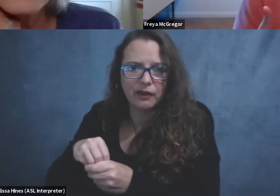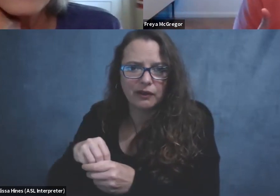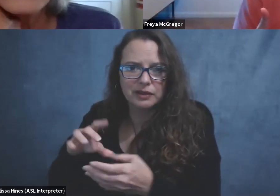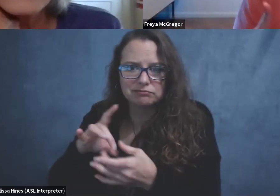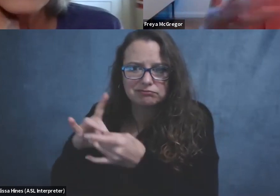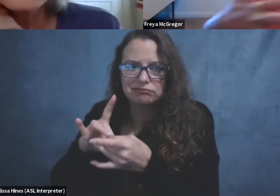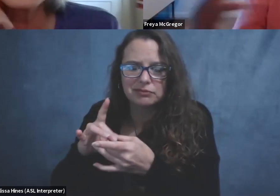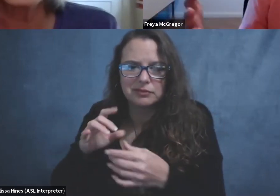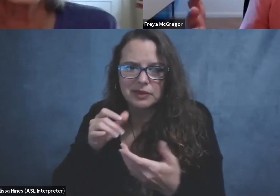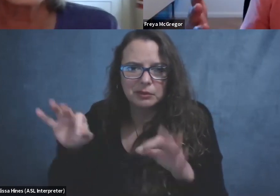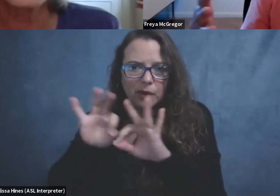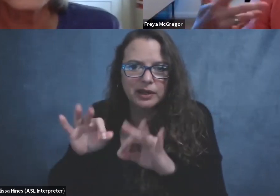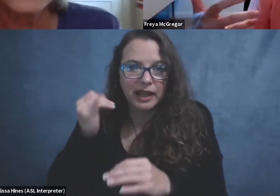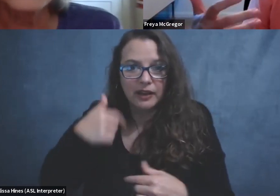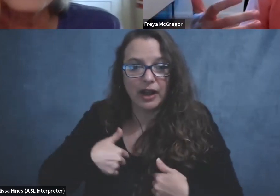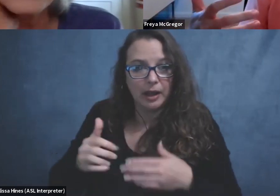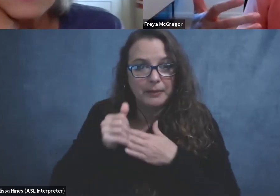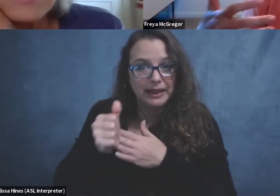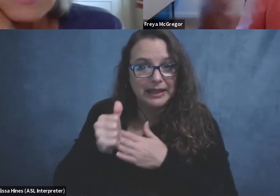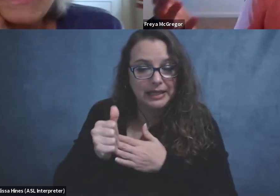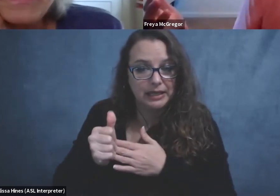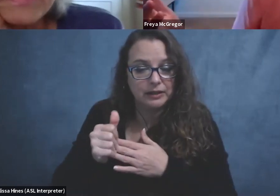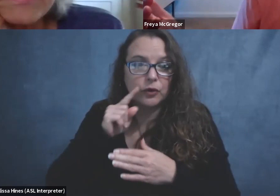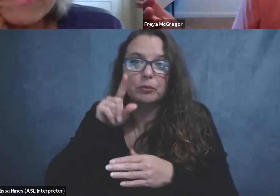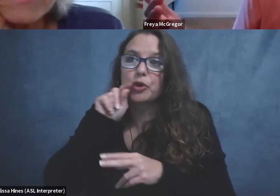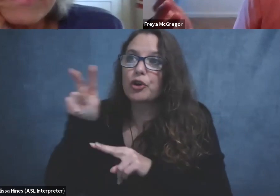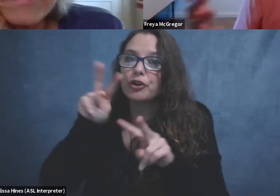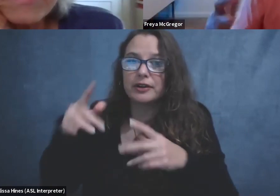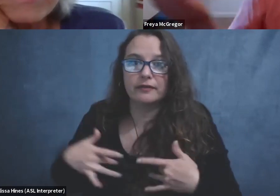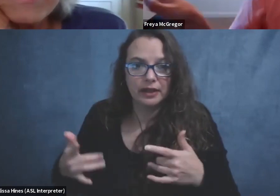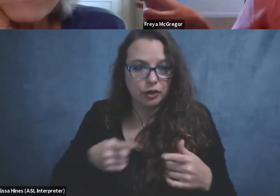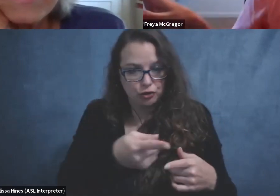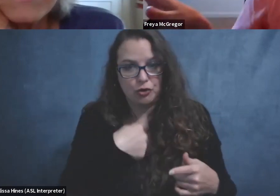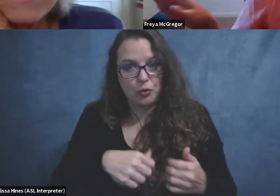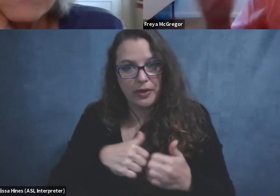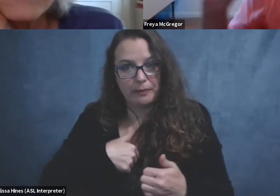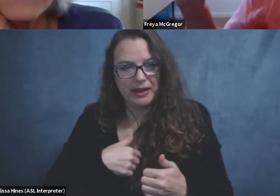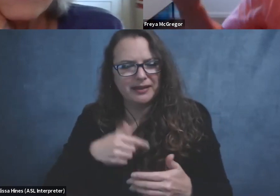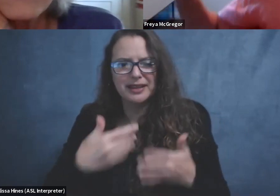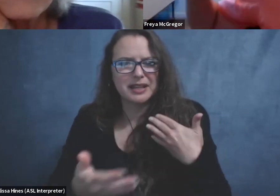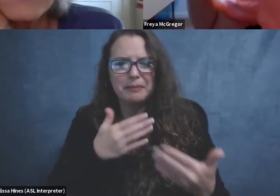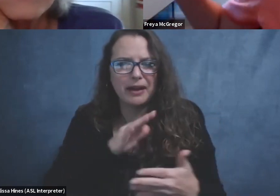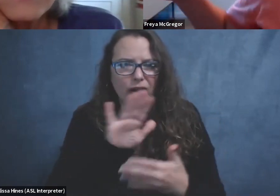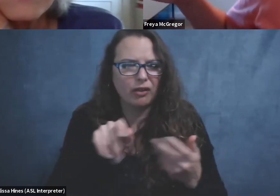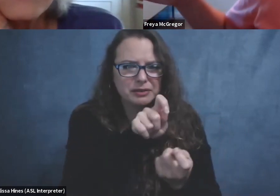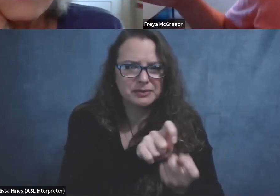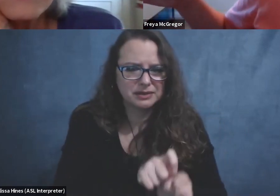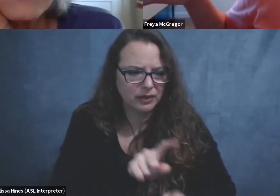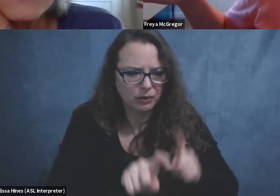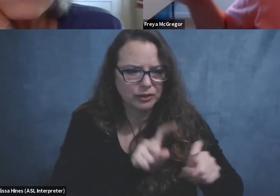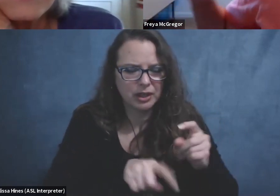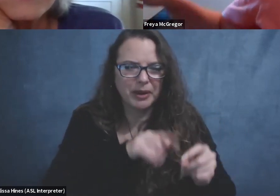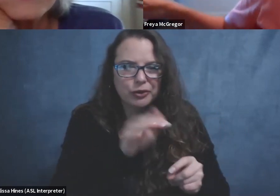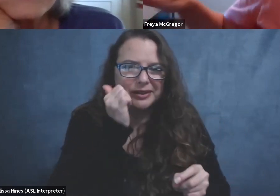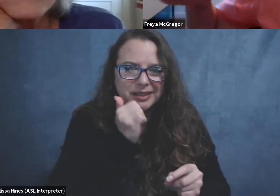you've come to this outing with me, it doesn't really matter. Those nitty gritty questions of your, your daily life with,